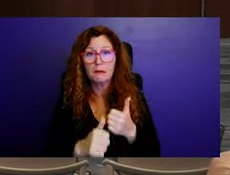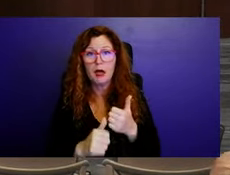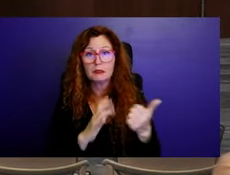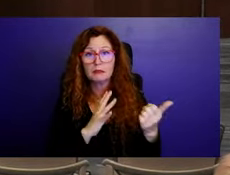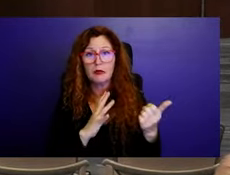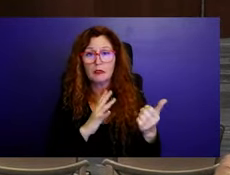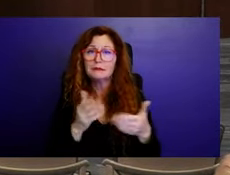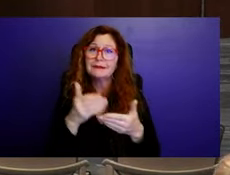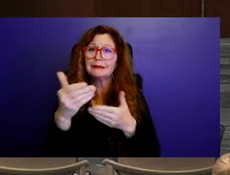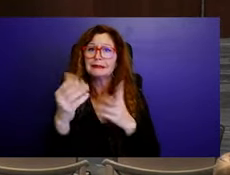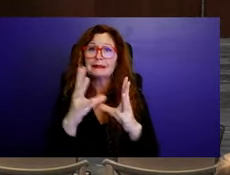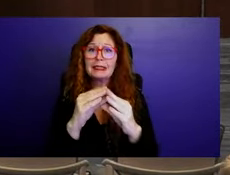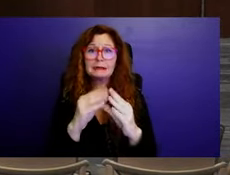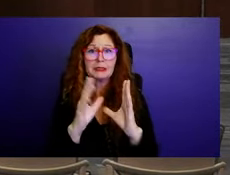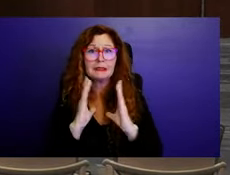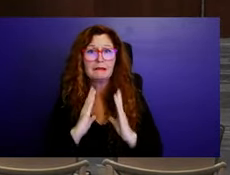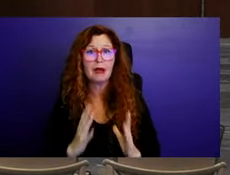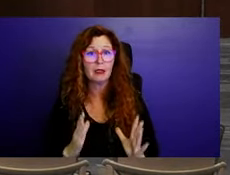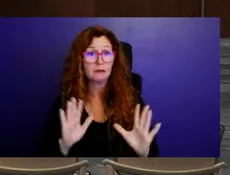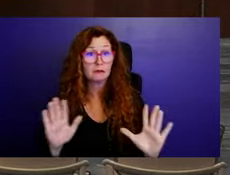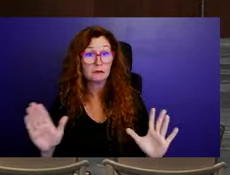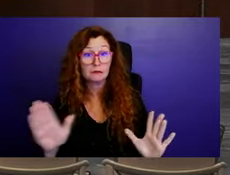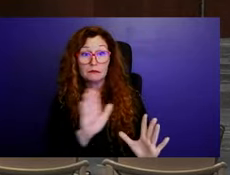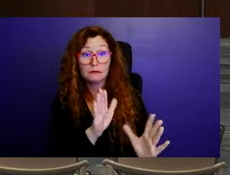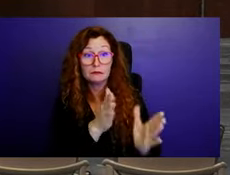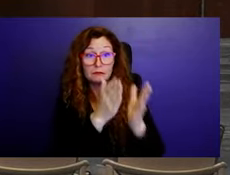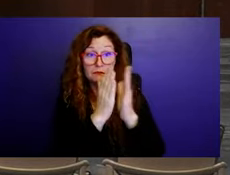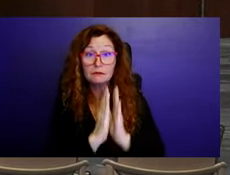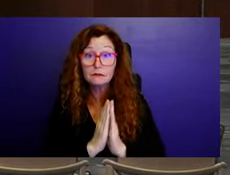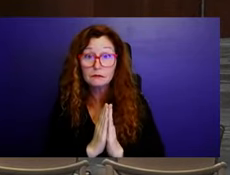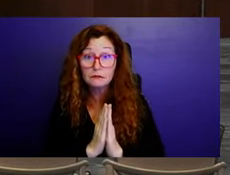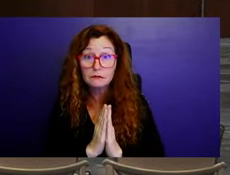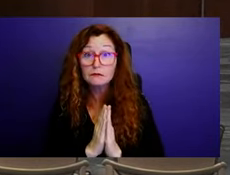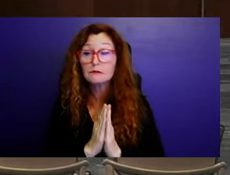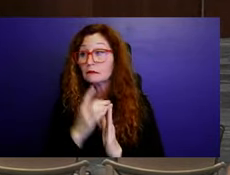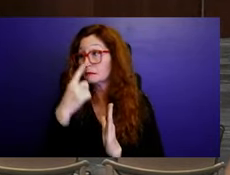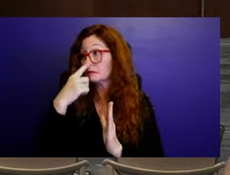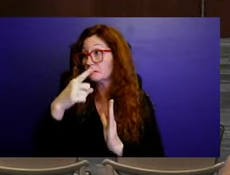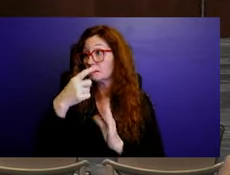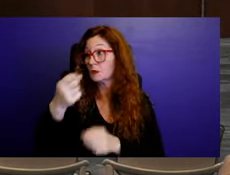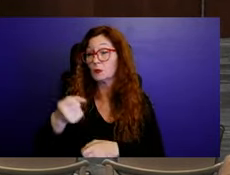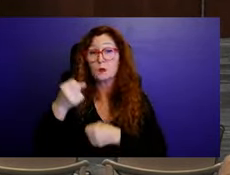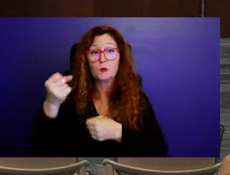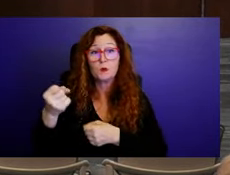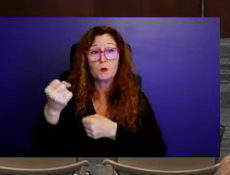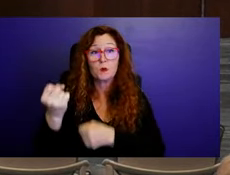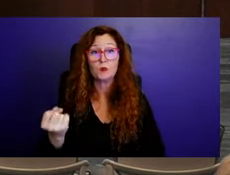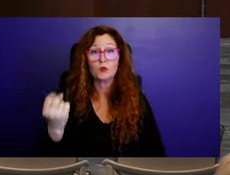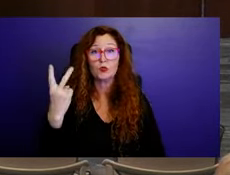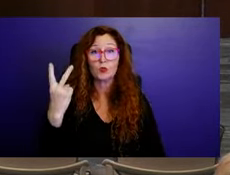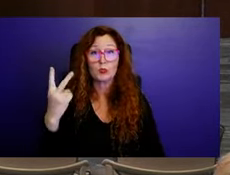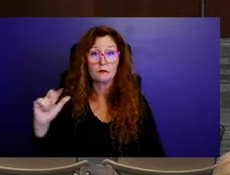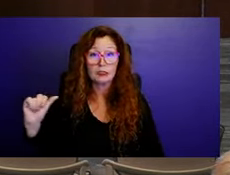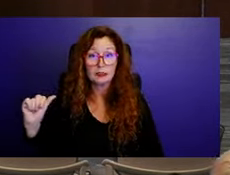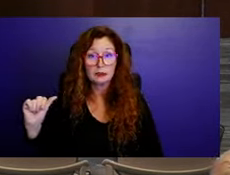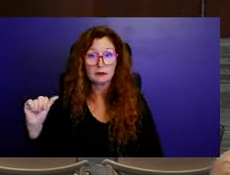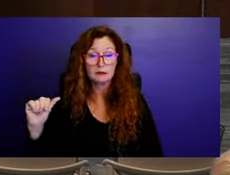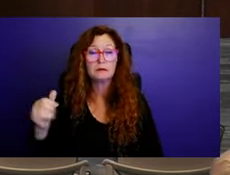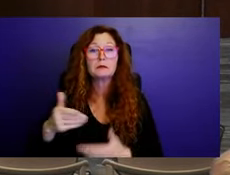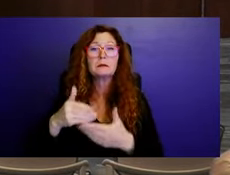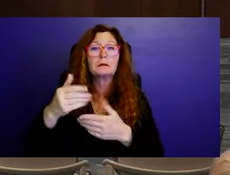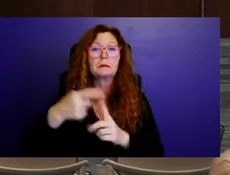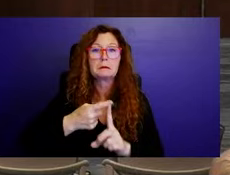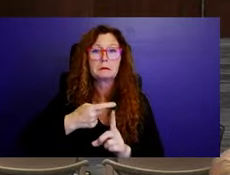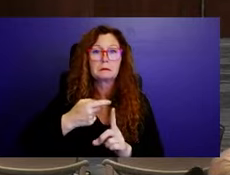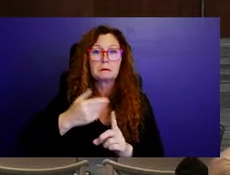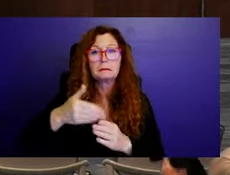All right. So your request is to your, I would like to make a motion to table item 12 a until the next meeting. All right.